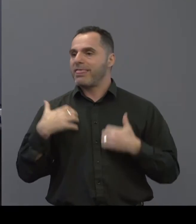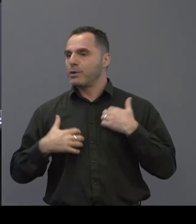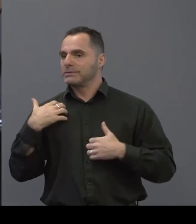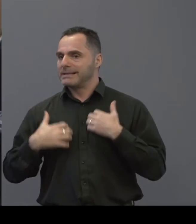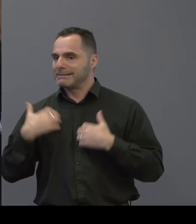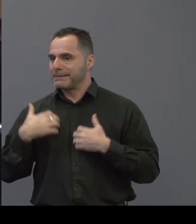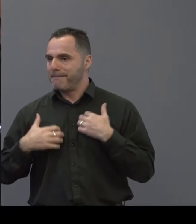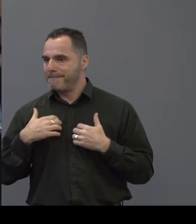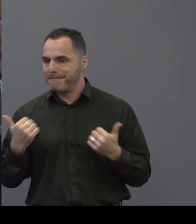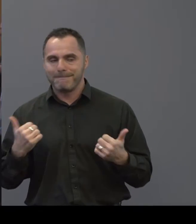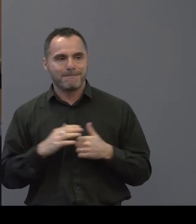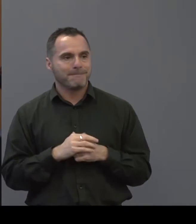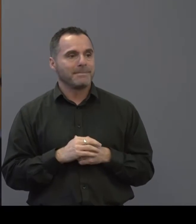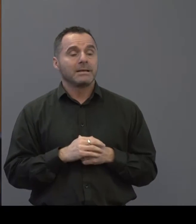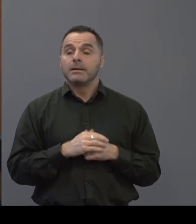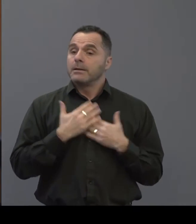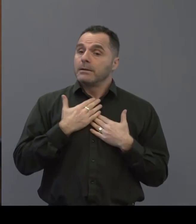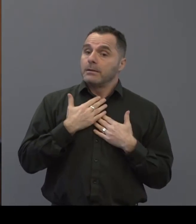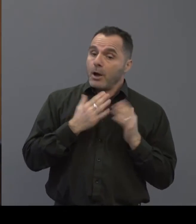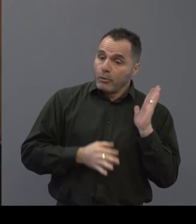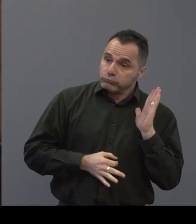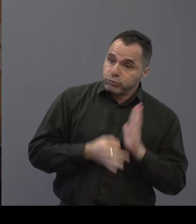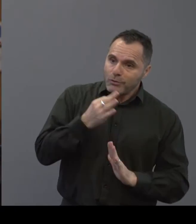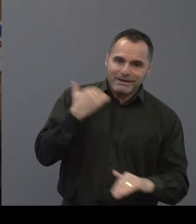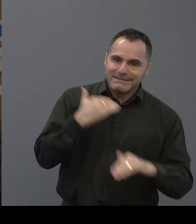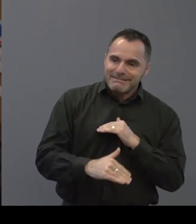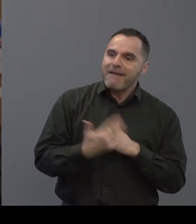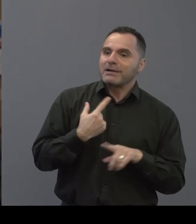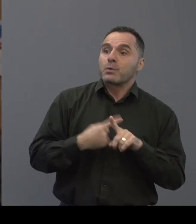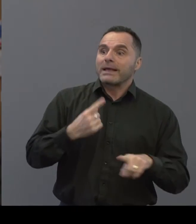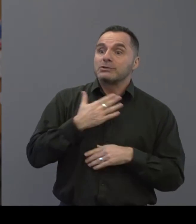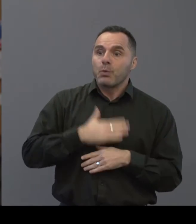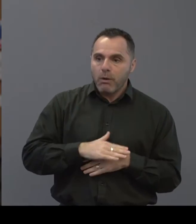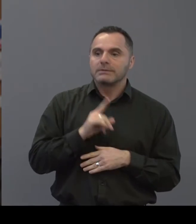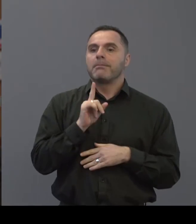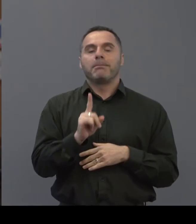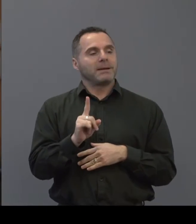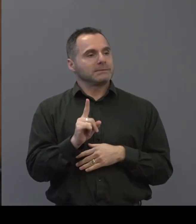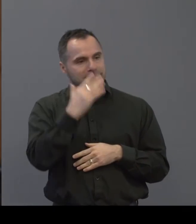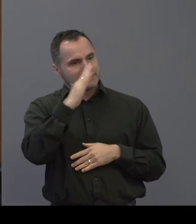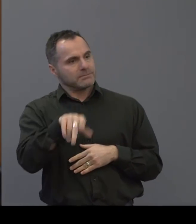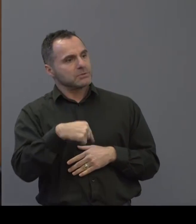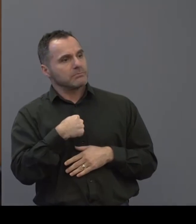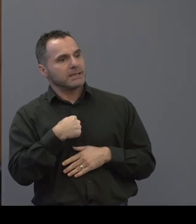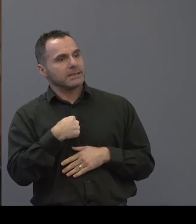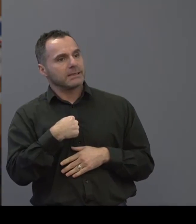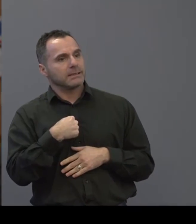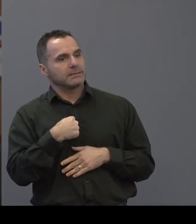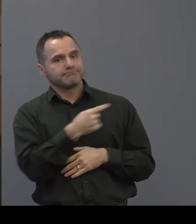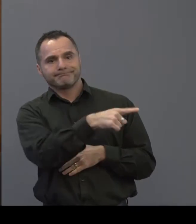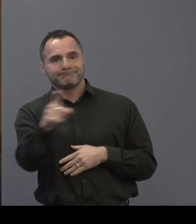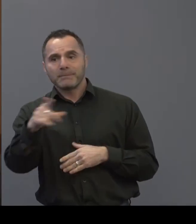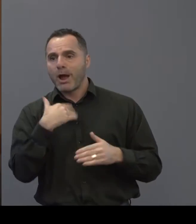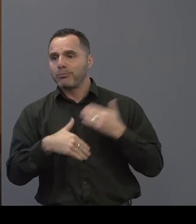and yes progress is never as fast as you want it but it seems to me that actually uh you are